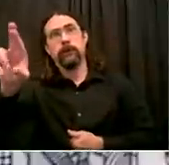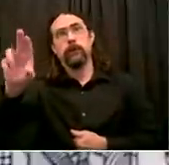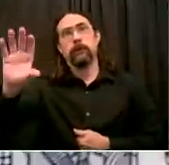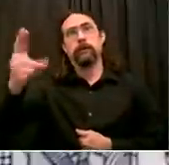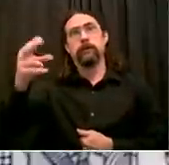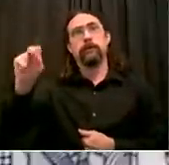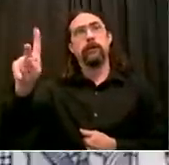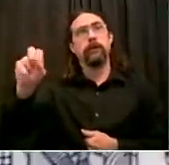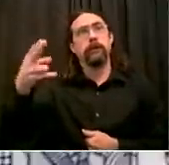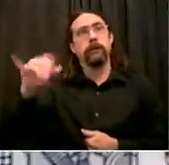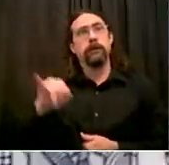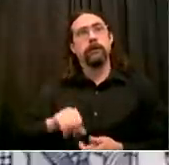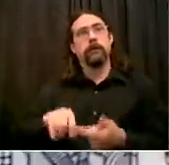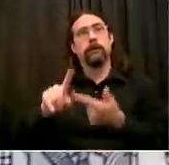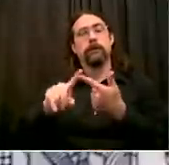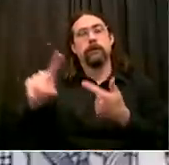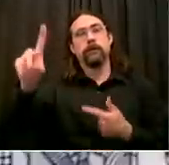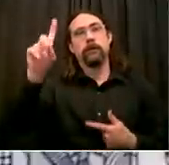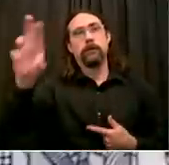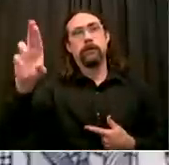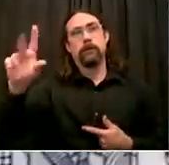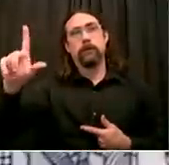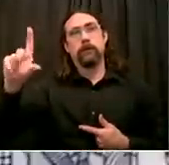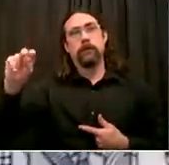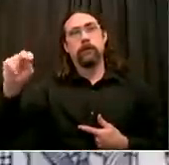The first question today goes to Gloria from New York One.